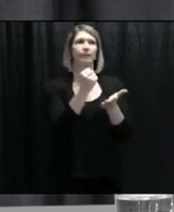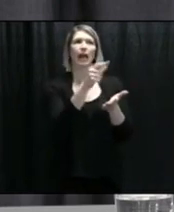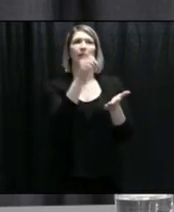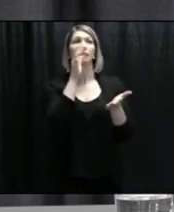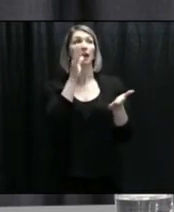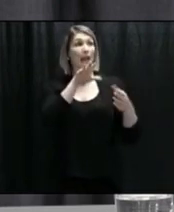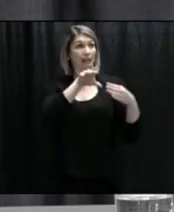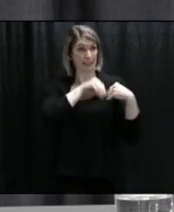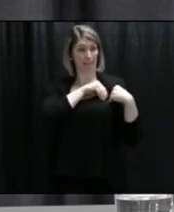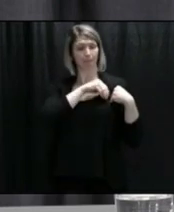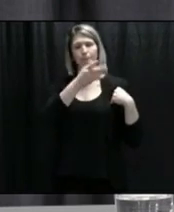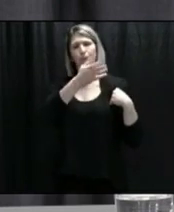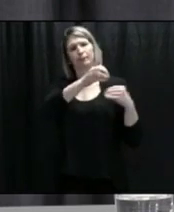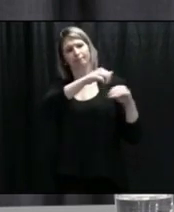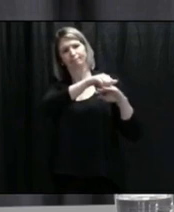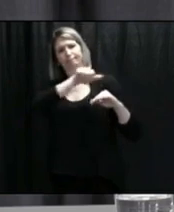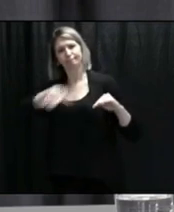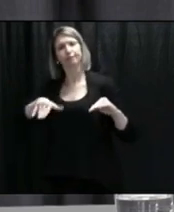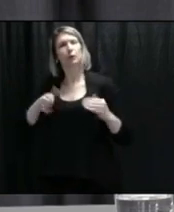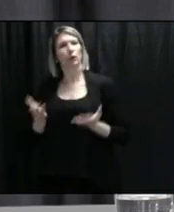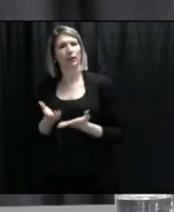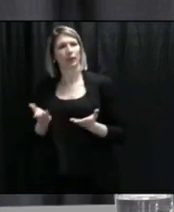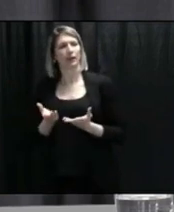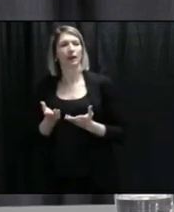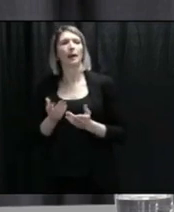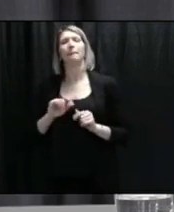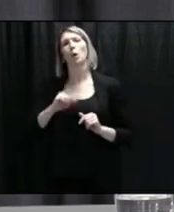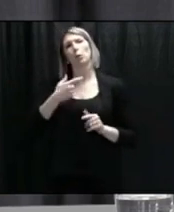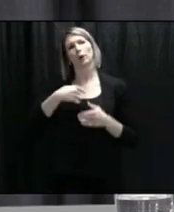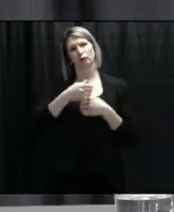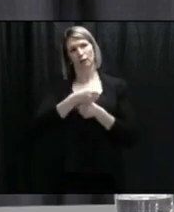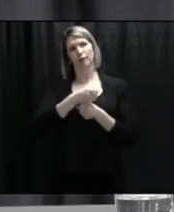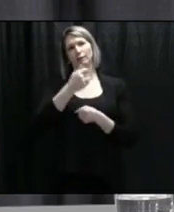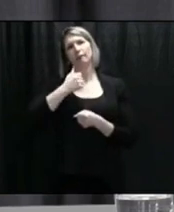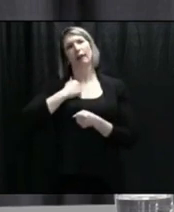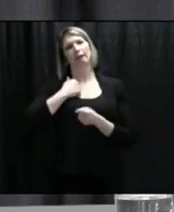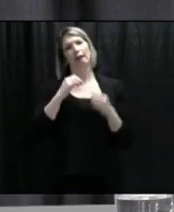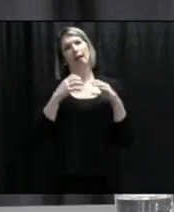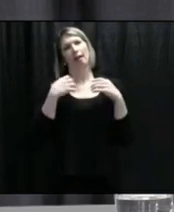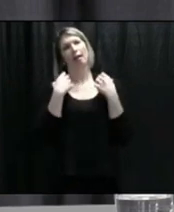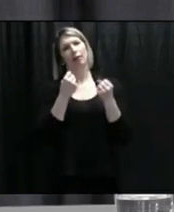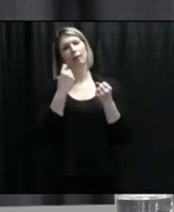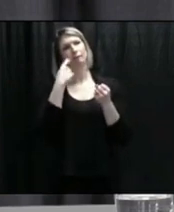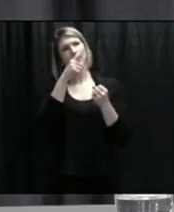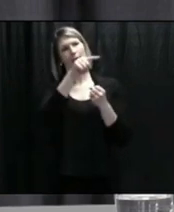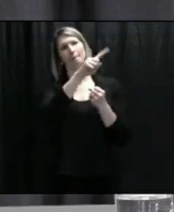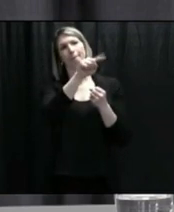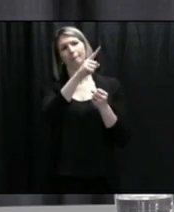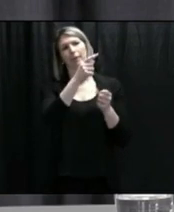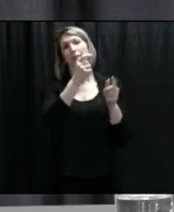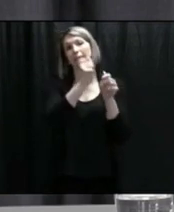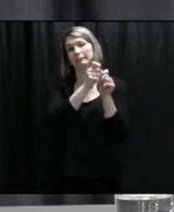to make informed decisions about who's positive and who's not. Thank you.